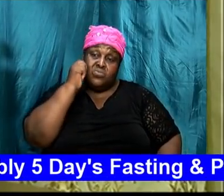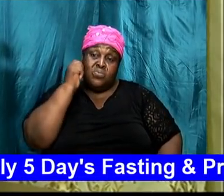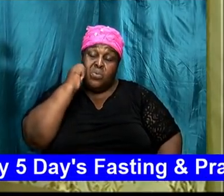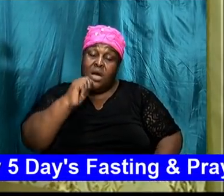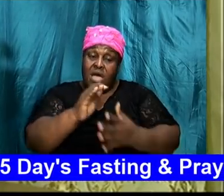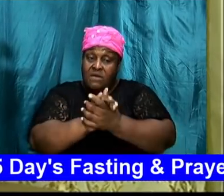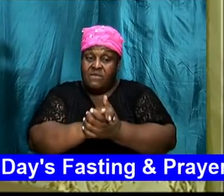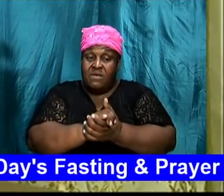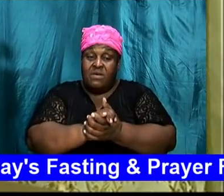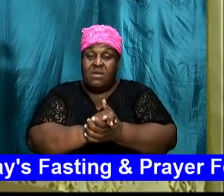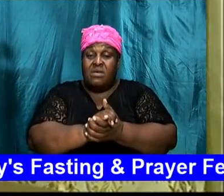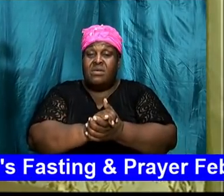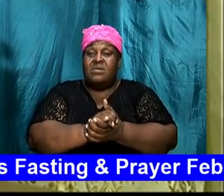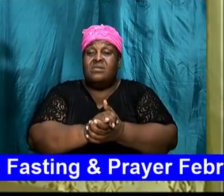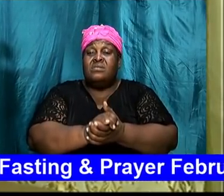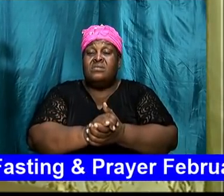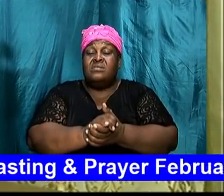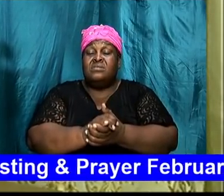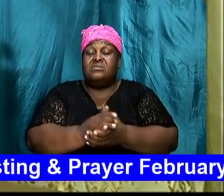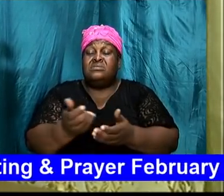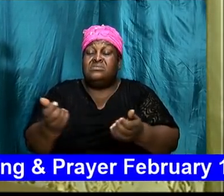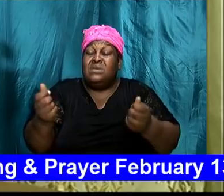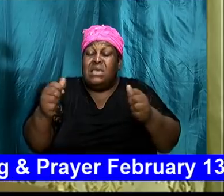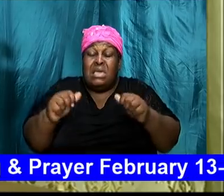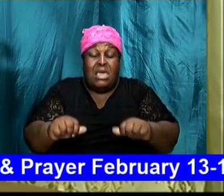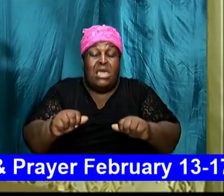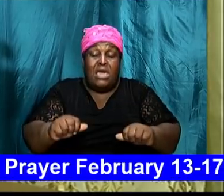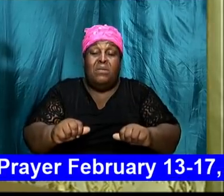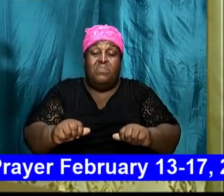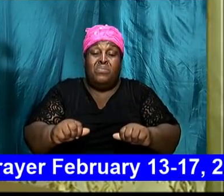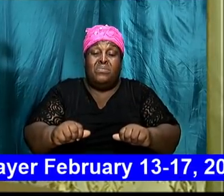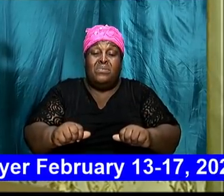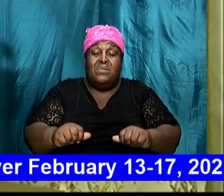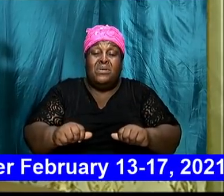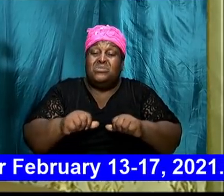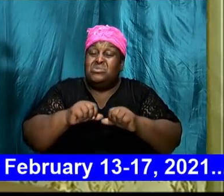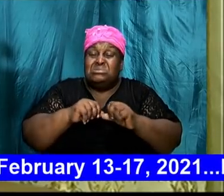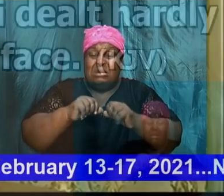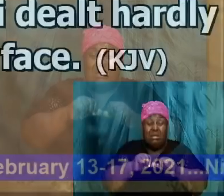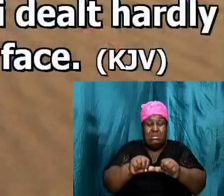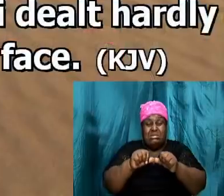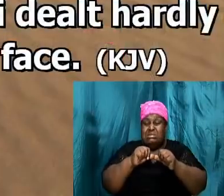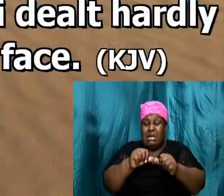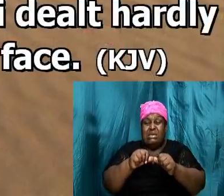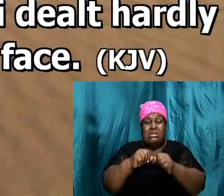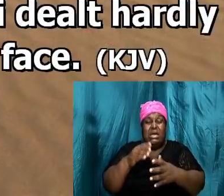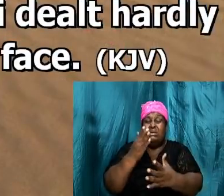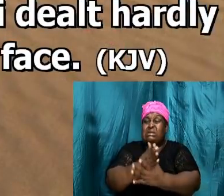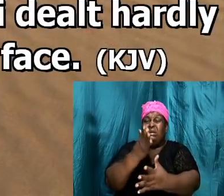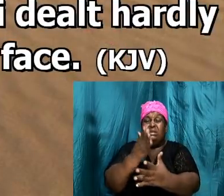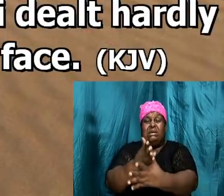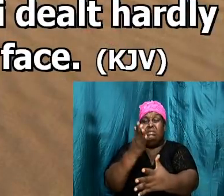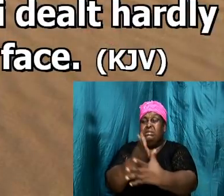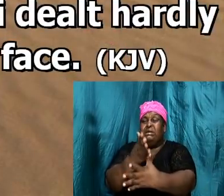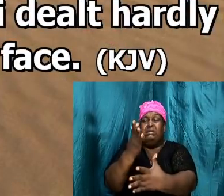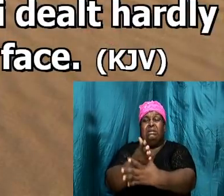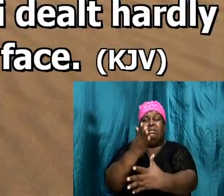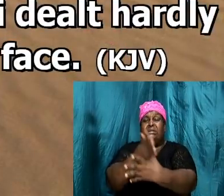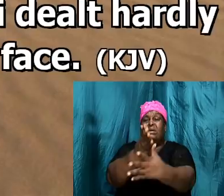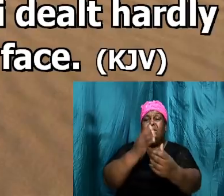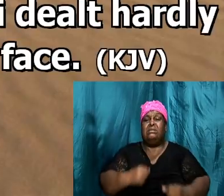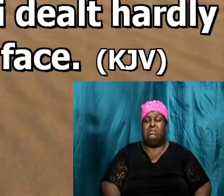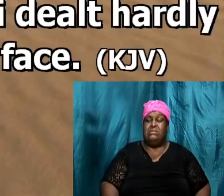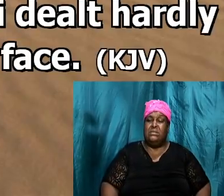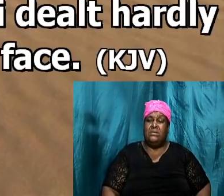when Abraham could not take it anymore he said look at verse 6 Abraham said